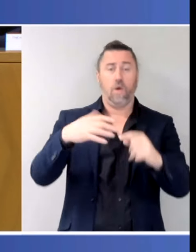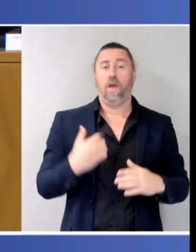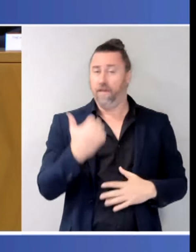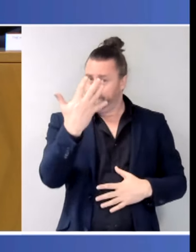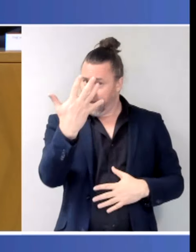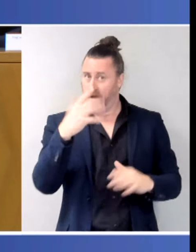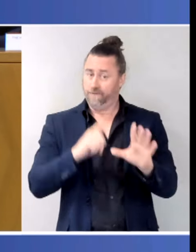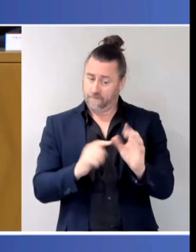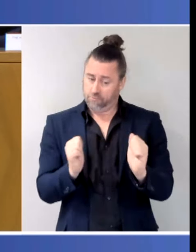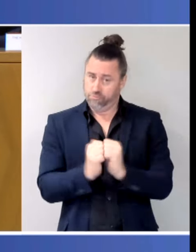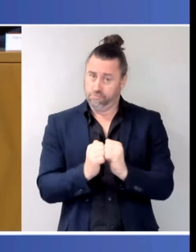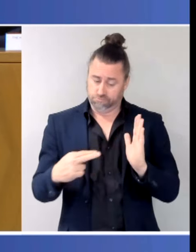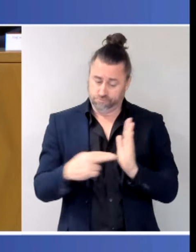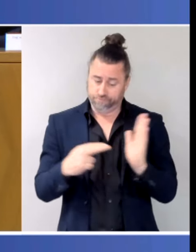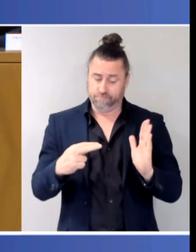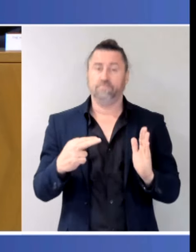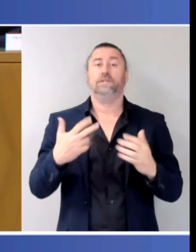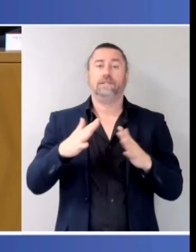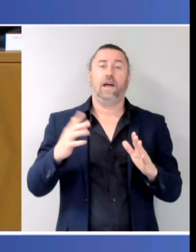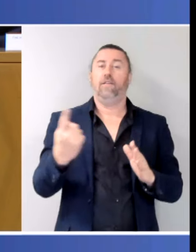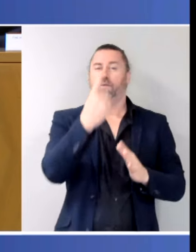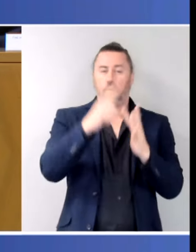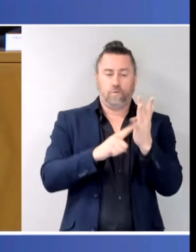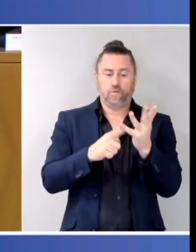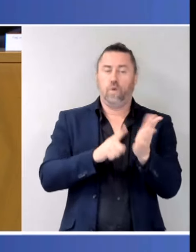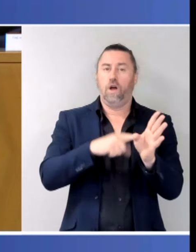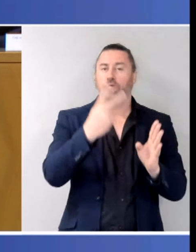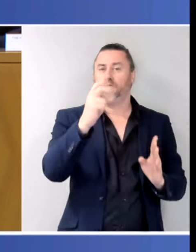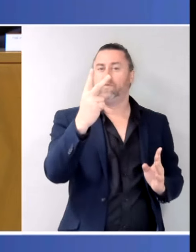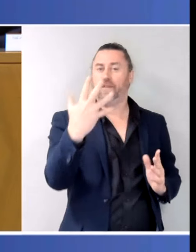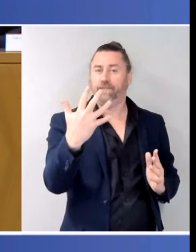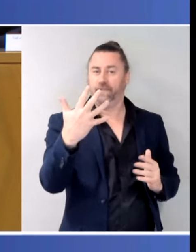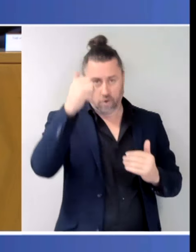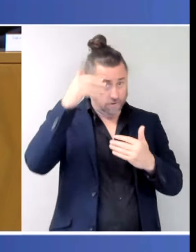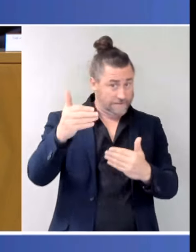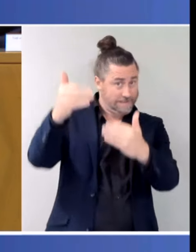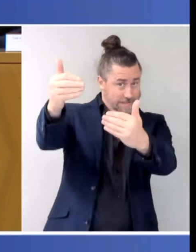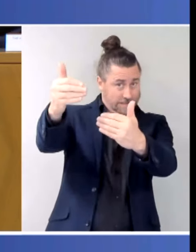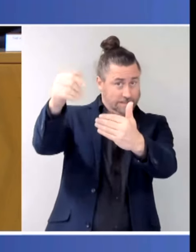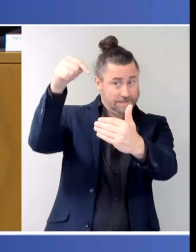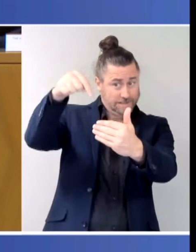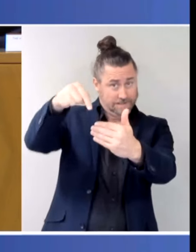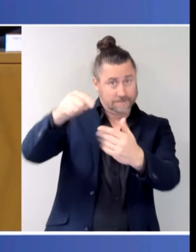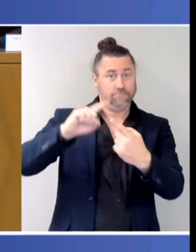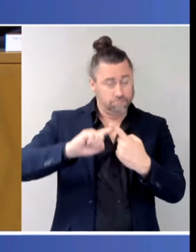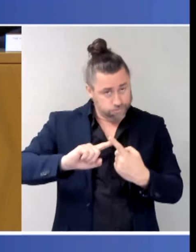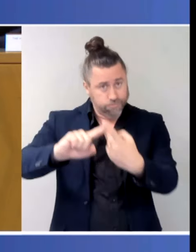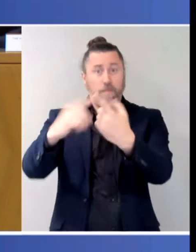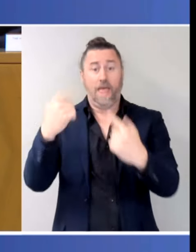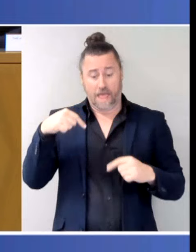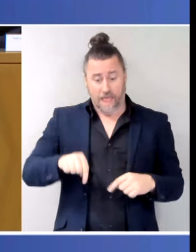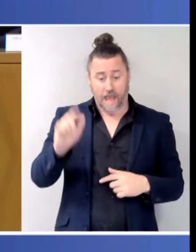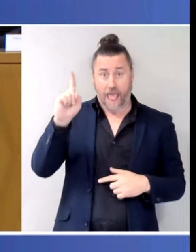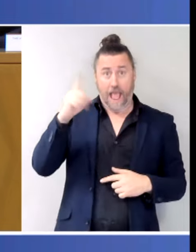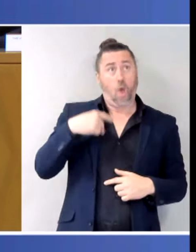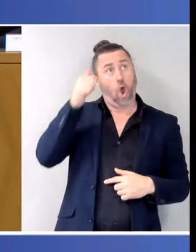next financial year, and what those legal services will benefit from is the certainty of knowing what is coming as